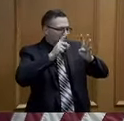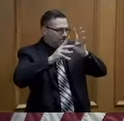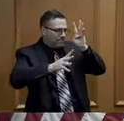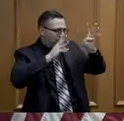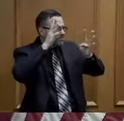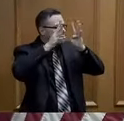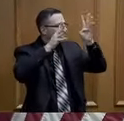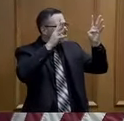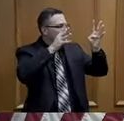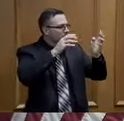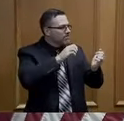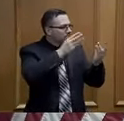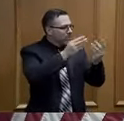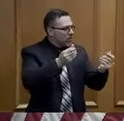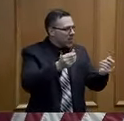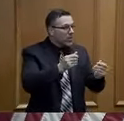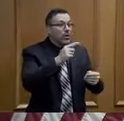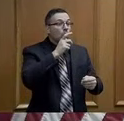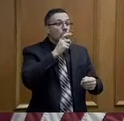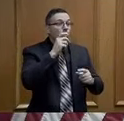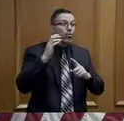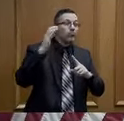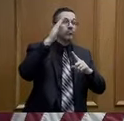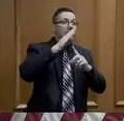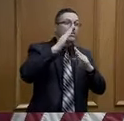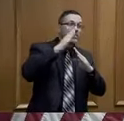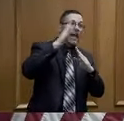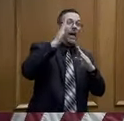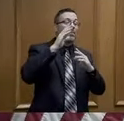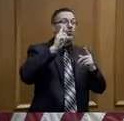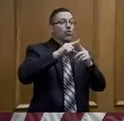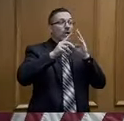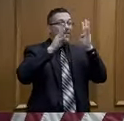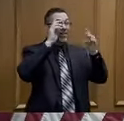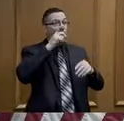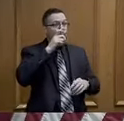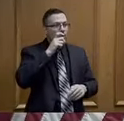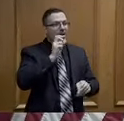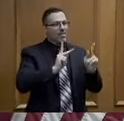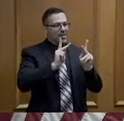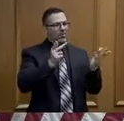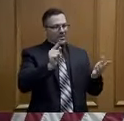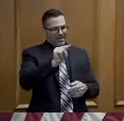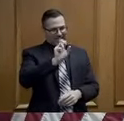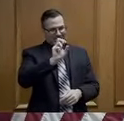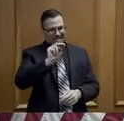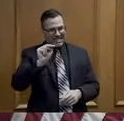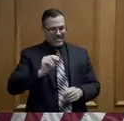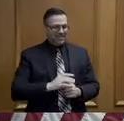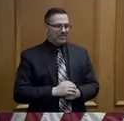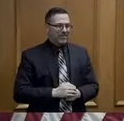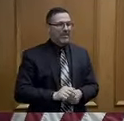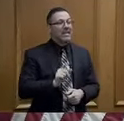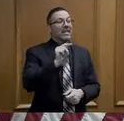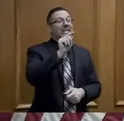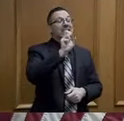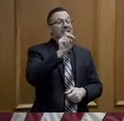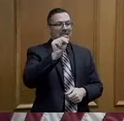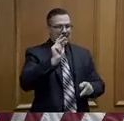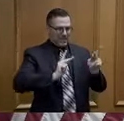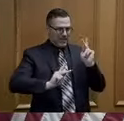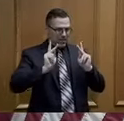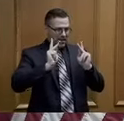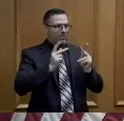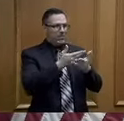than Tennesseans who can innovate. There's no one better than Tennesseans who can step up to the plate and can do what is